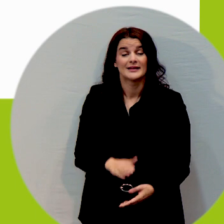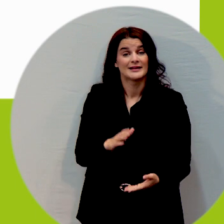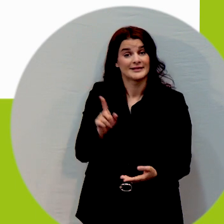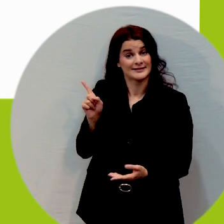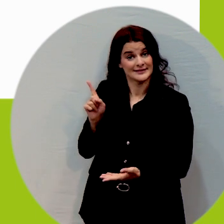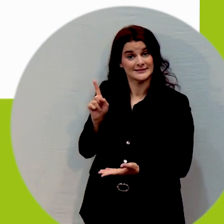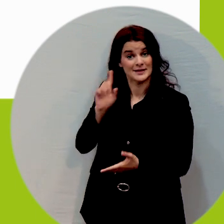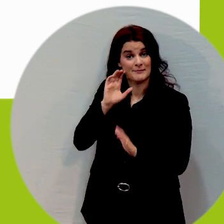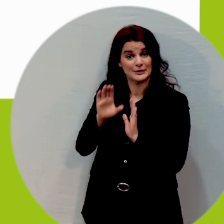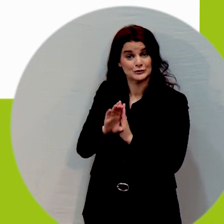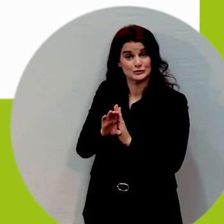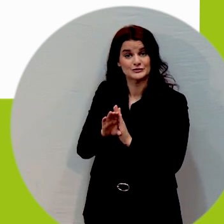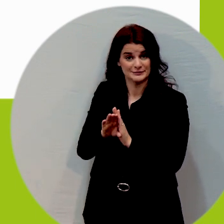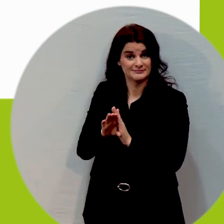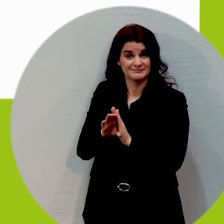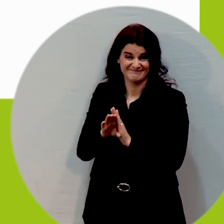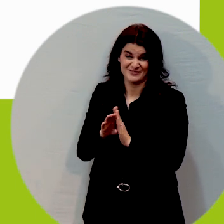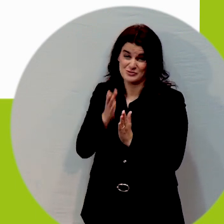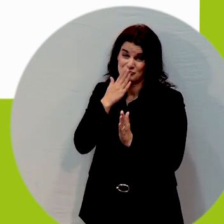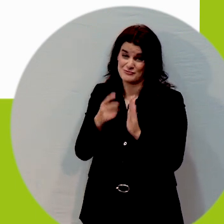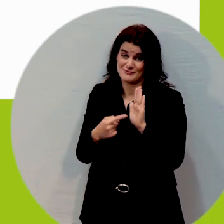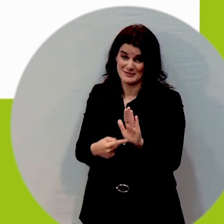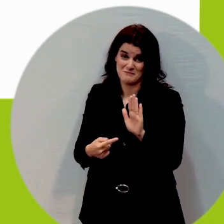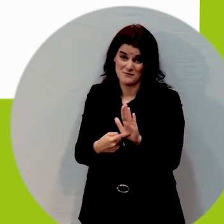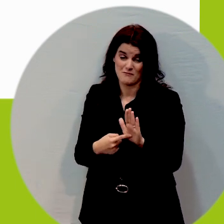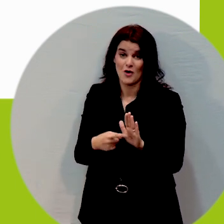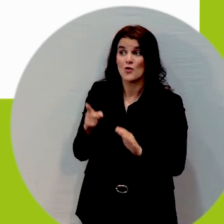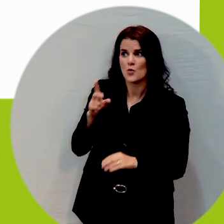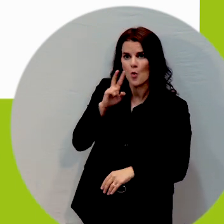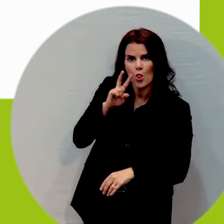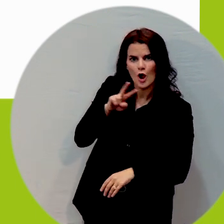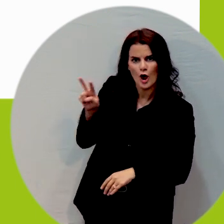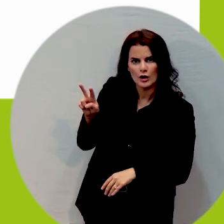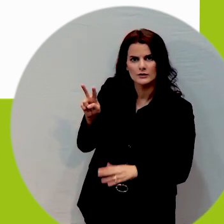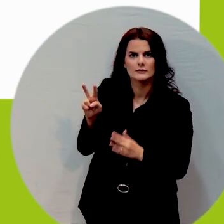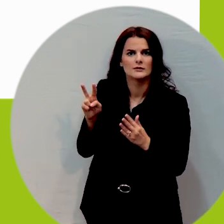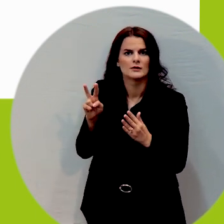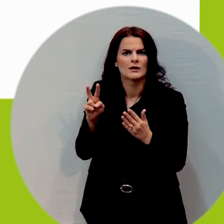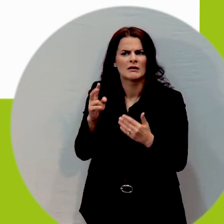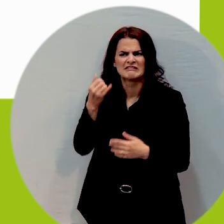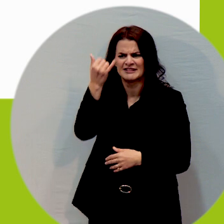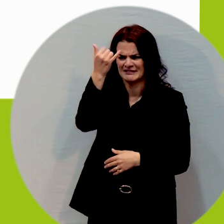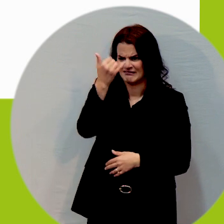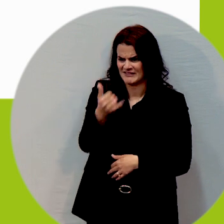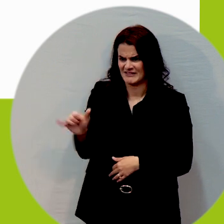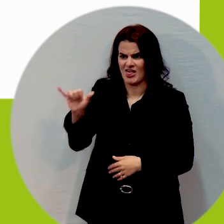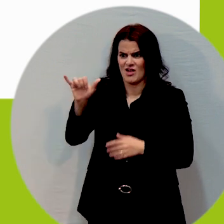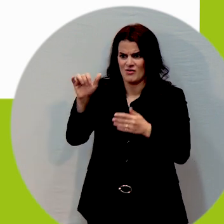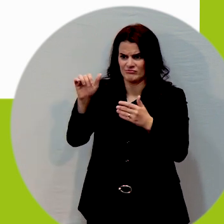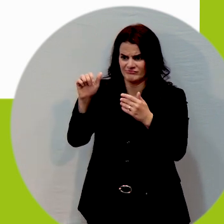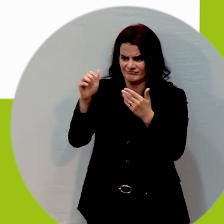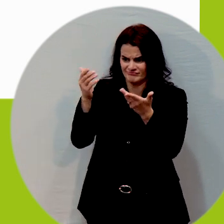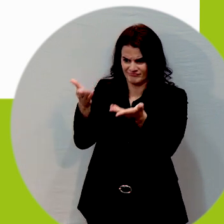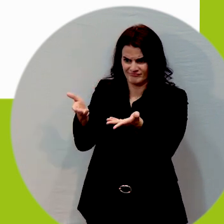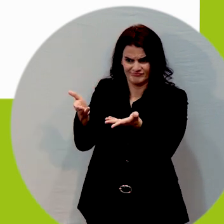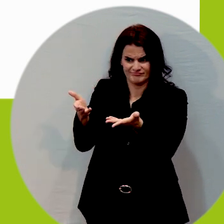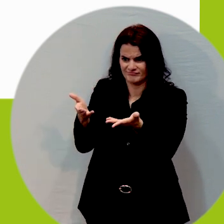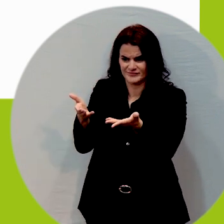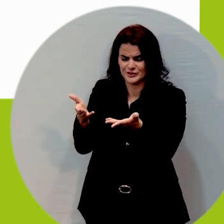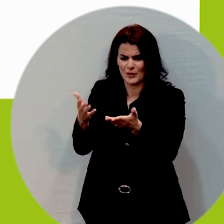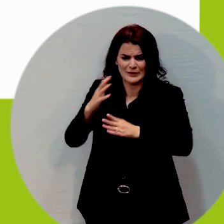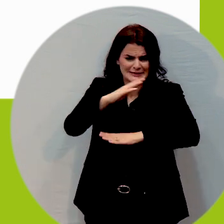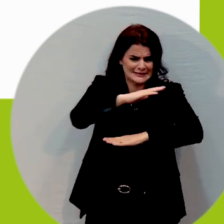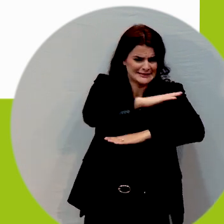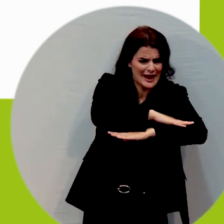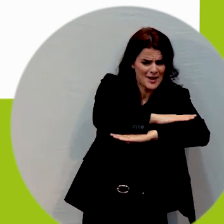if you look at it everything is yellow so it's quite difficult to differentiate the table between